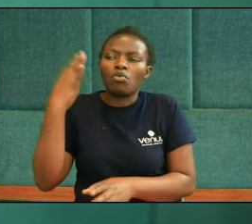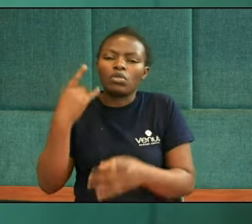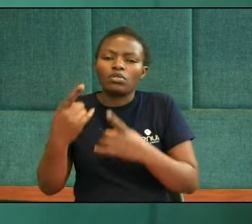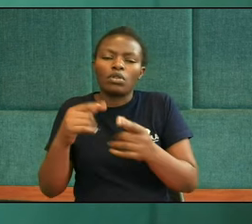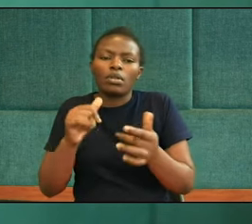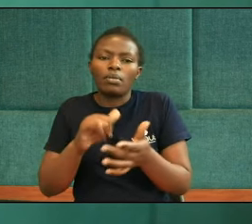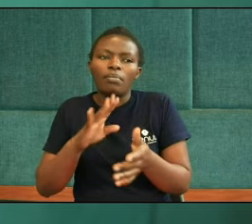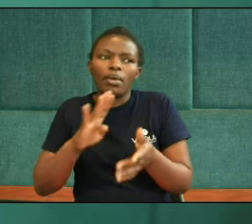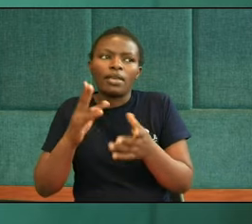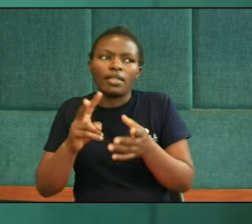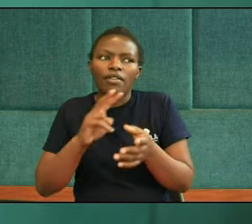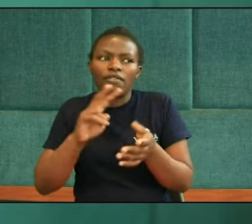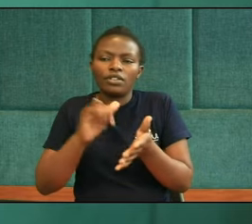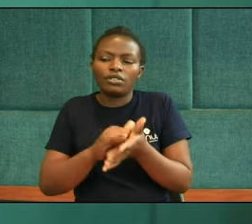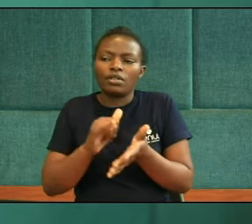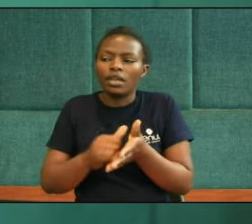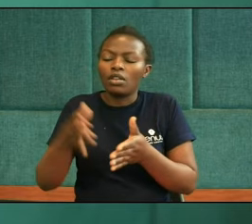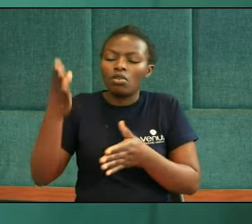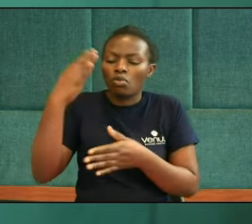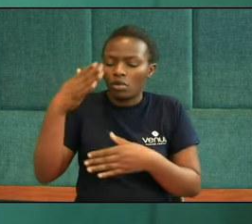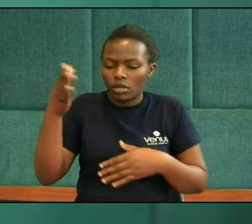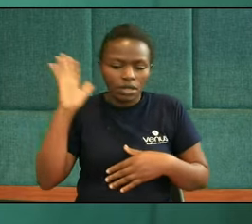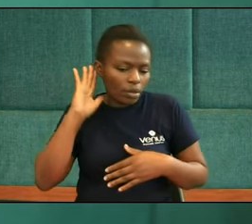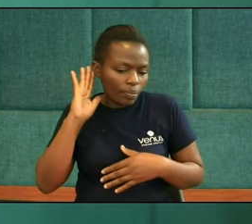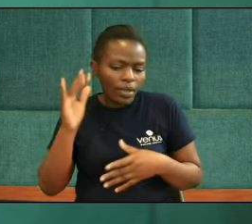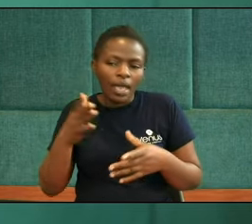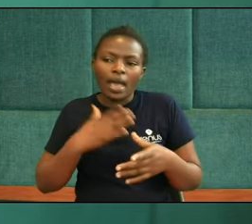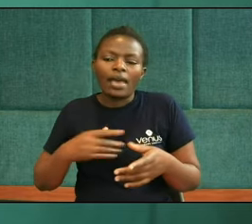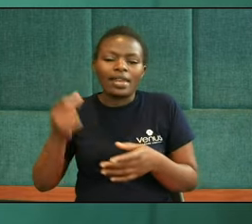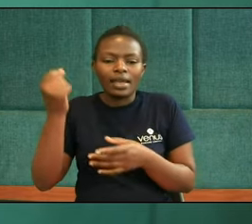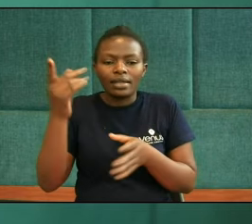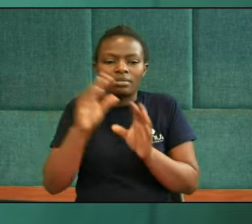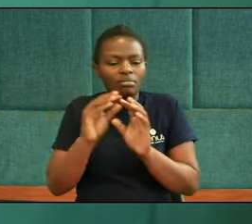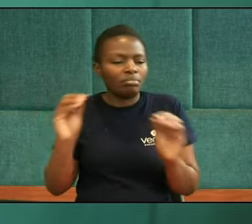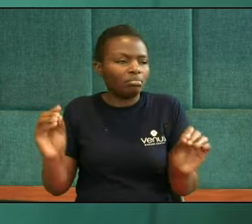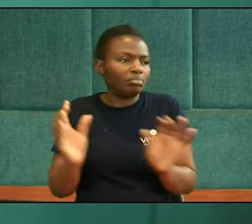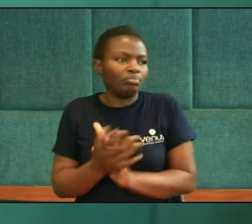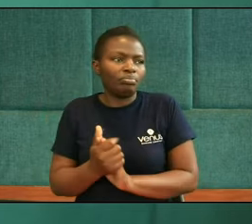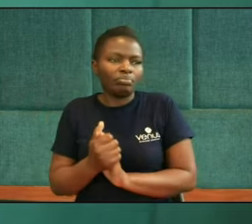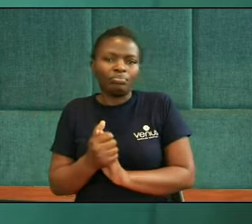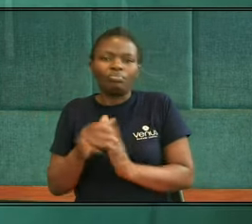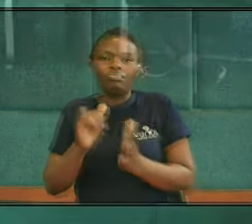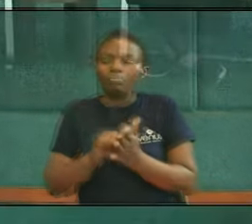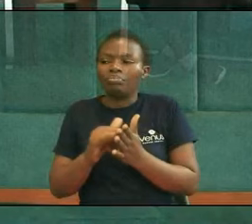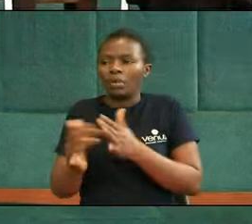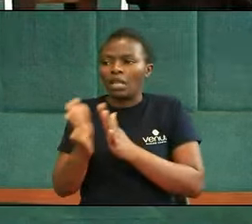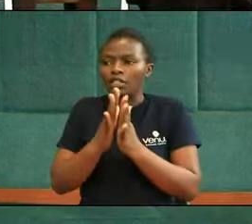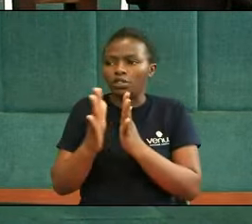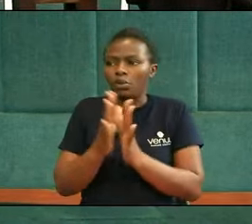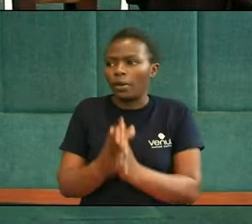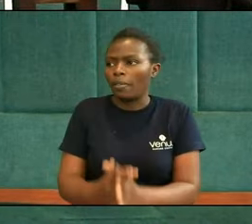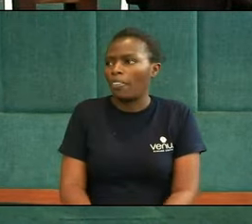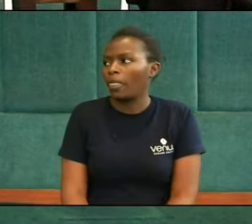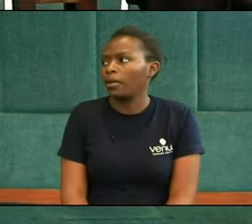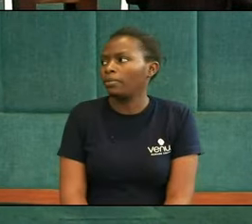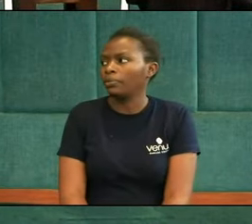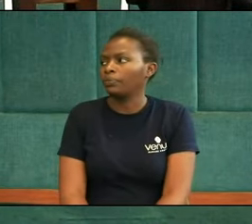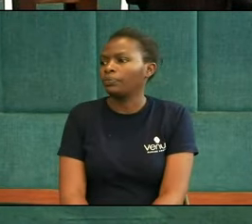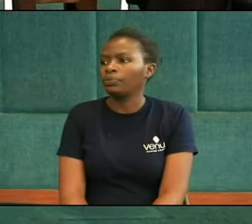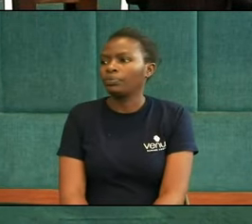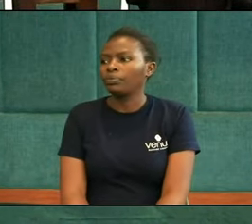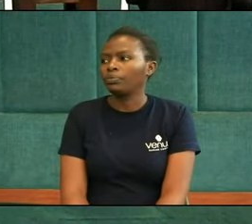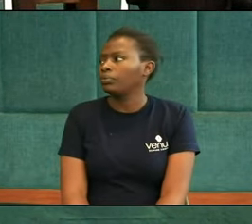It was obeyed beyond understanding And that's the story Yeah, Ariana